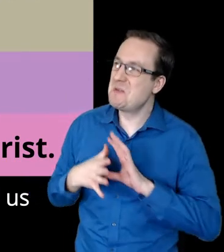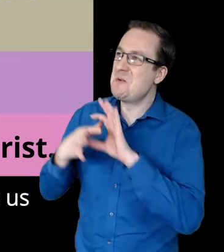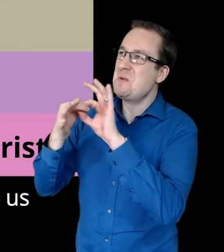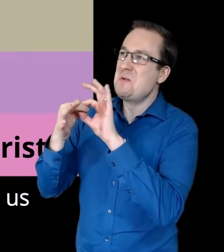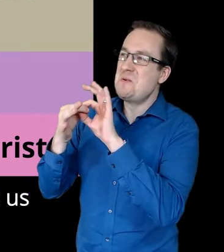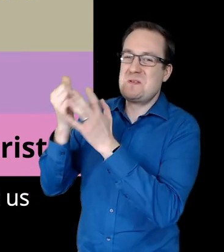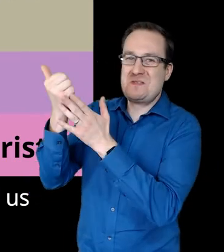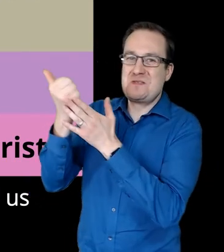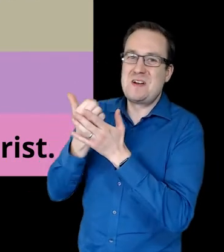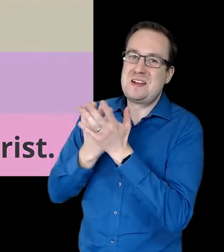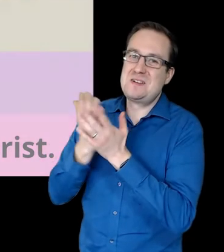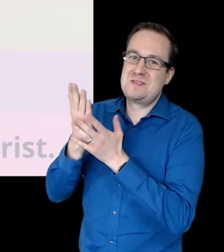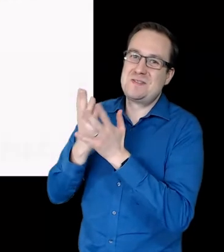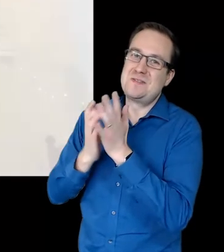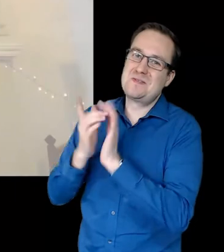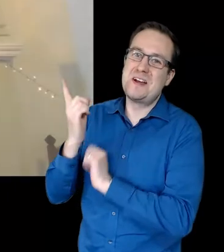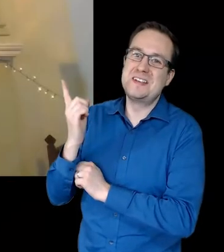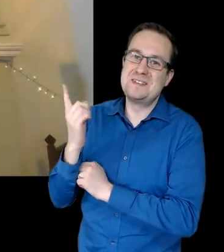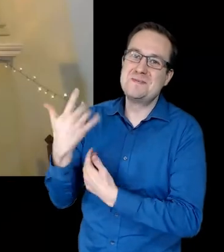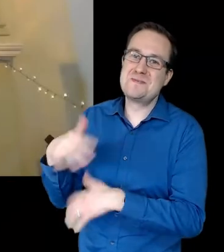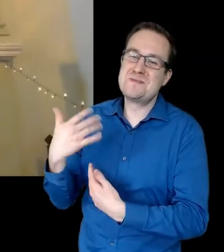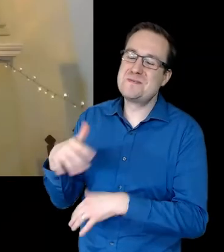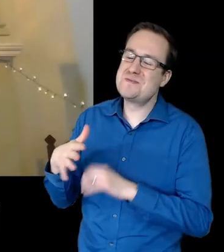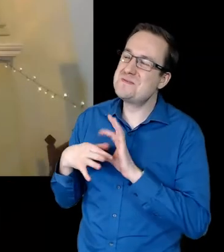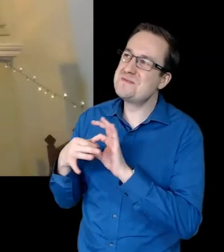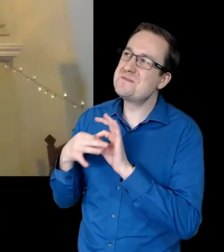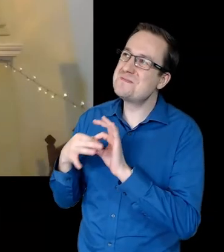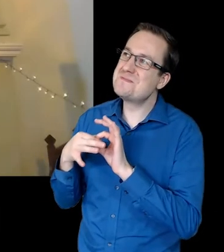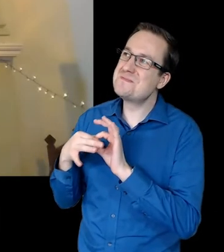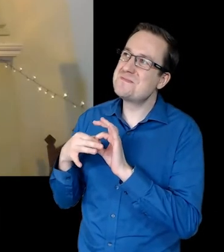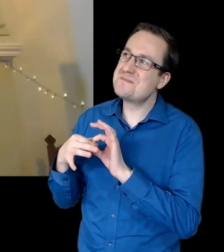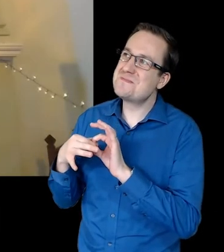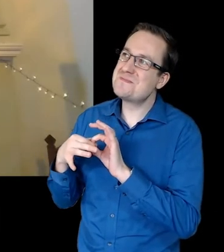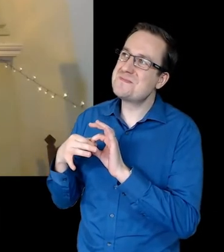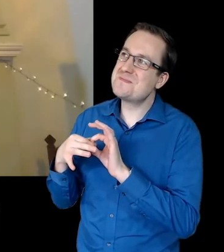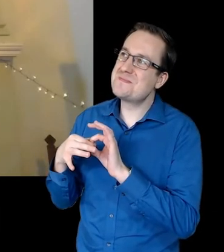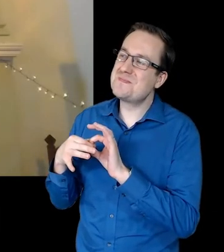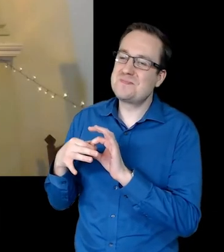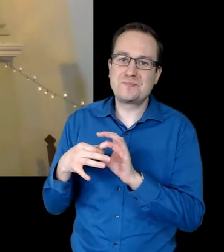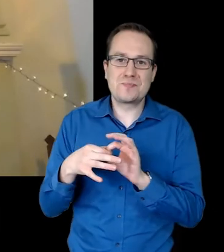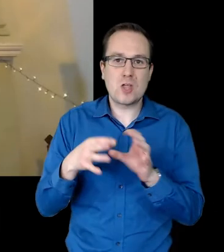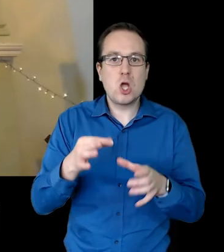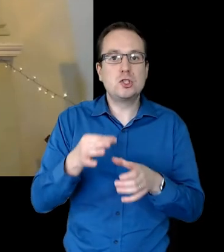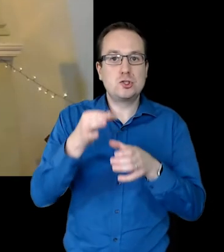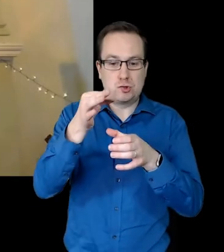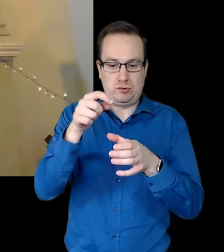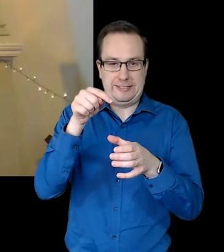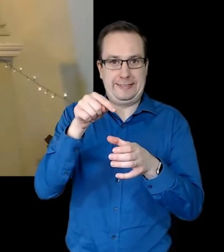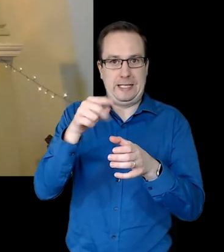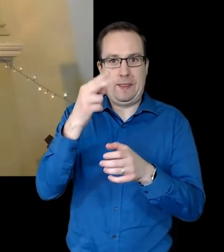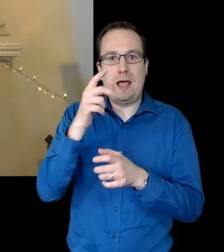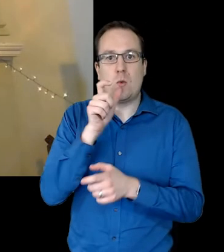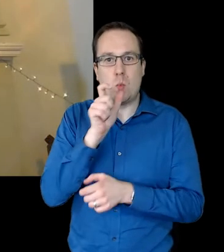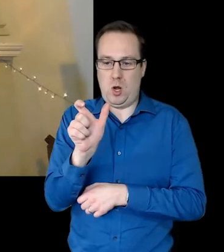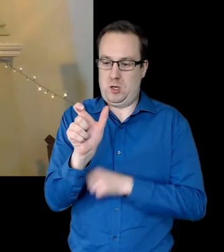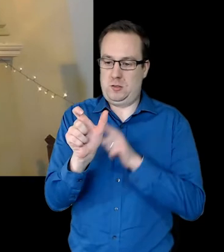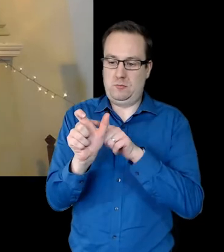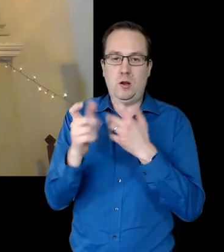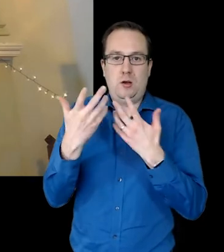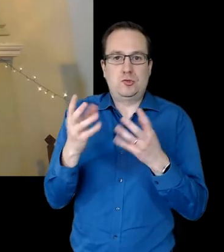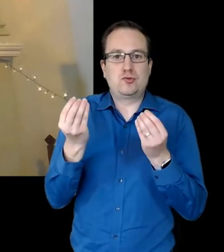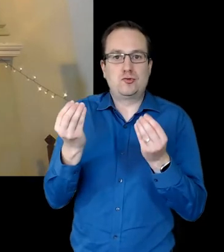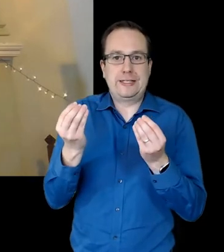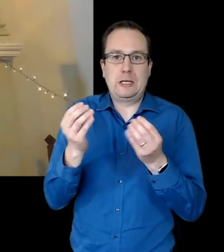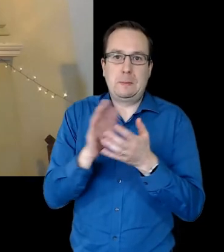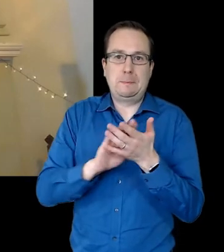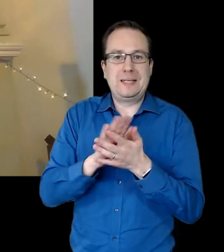grace in Christ. The word Eucharist in Greek means thanksgiving. It's one of the words